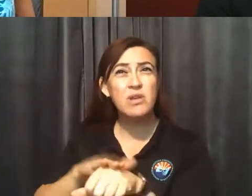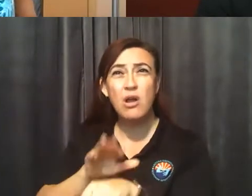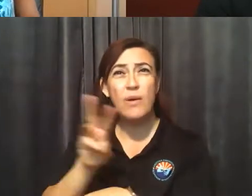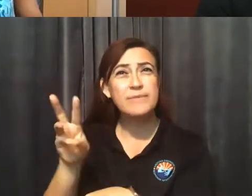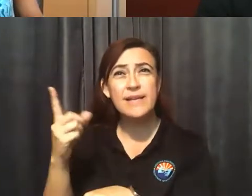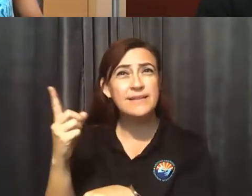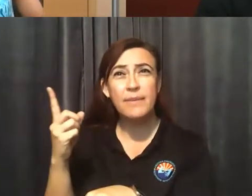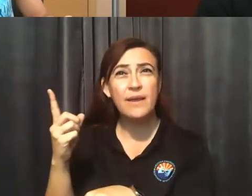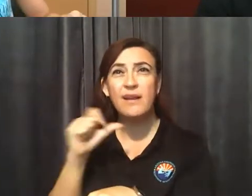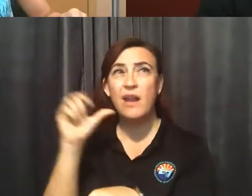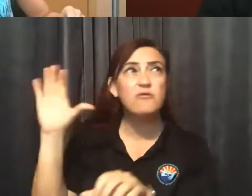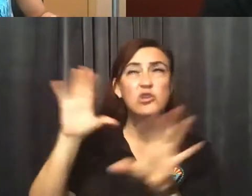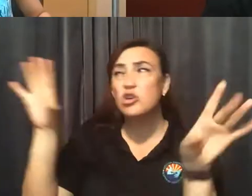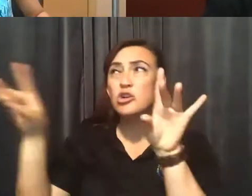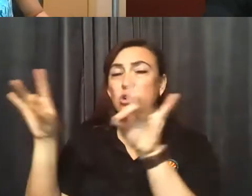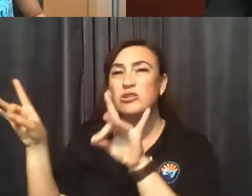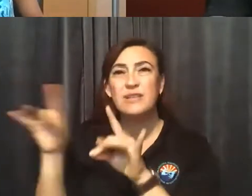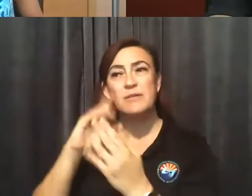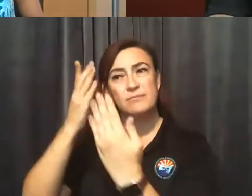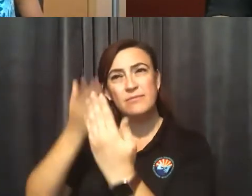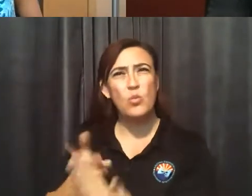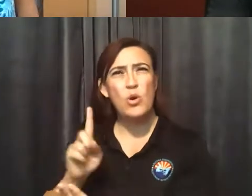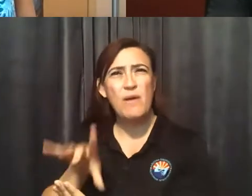And if so, where, where might that we locate that?